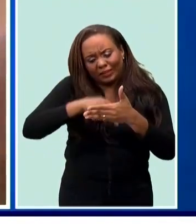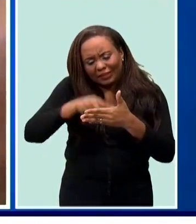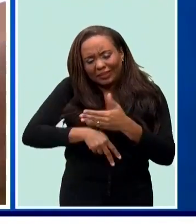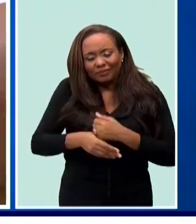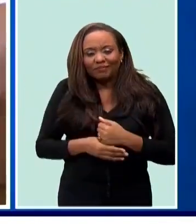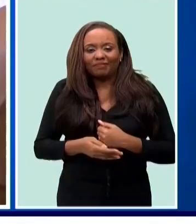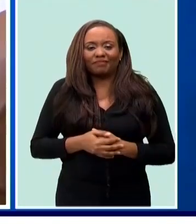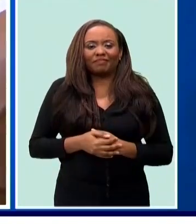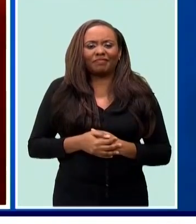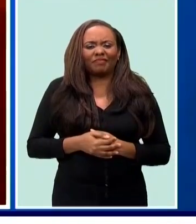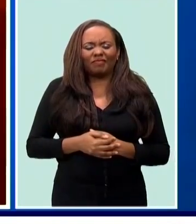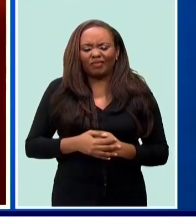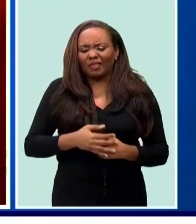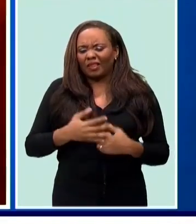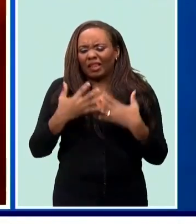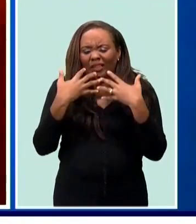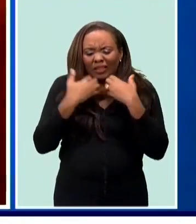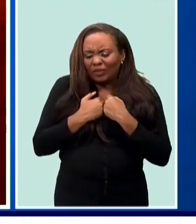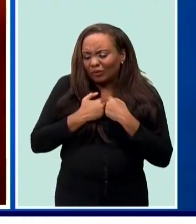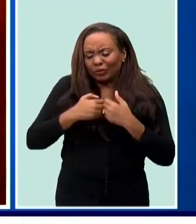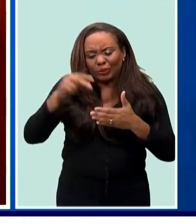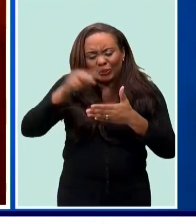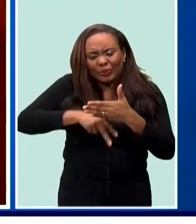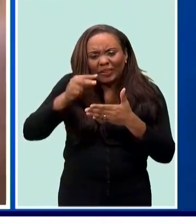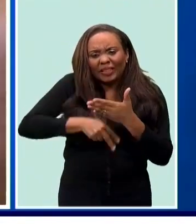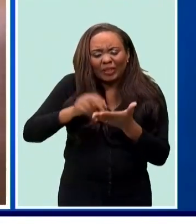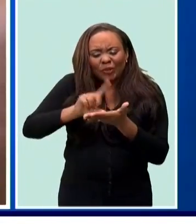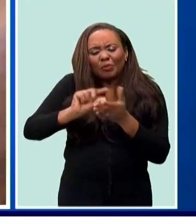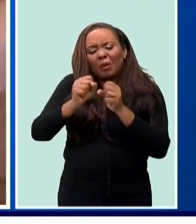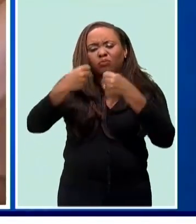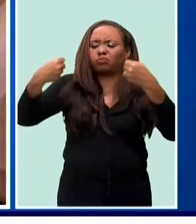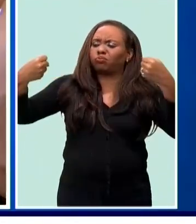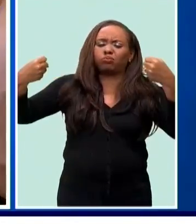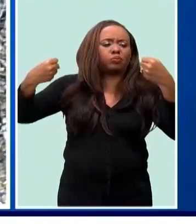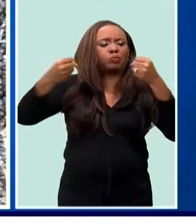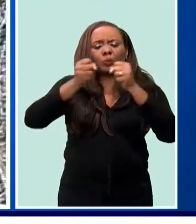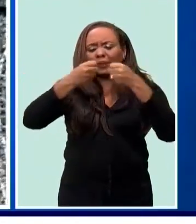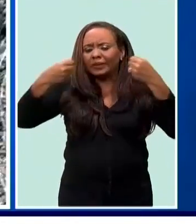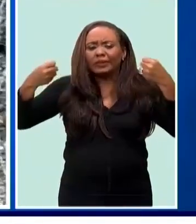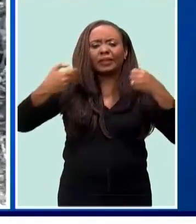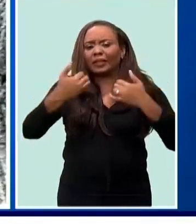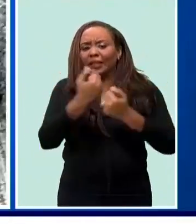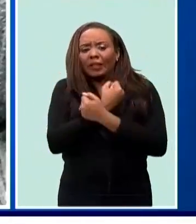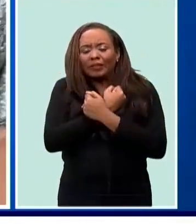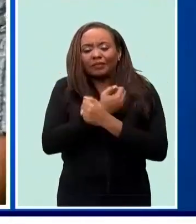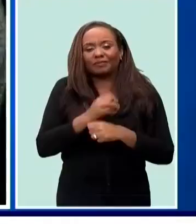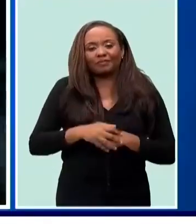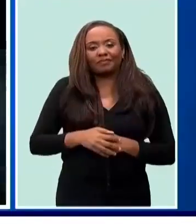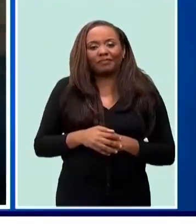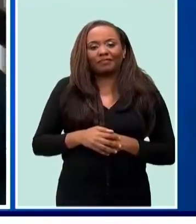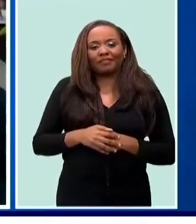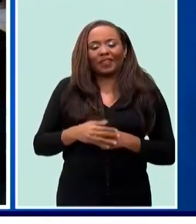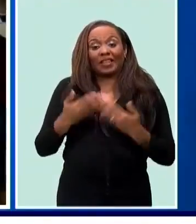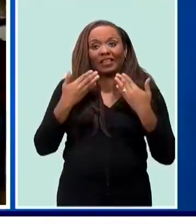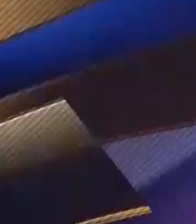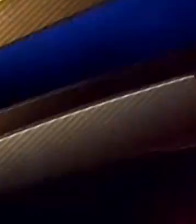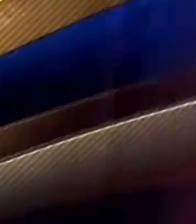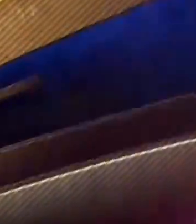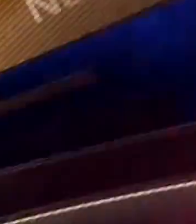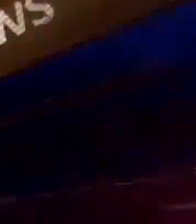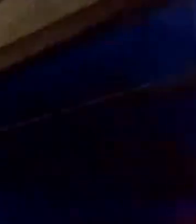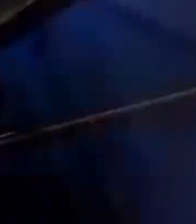paper that I pick up and have reading on it, I read it. Rhian Phillips, CBC News.